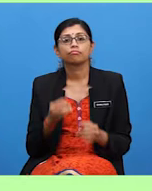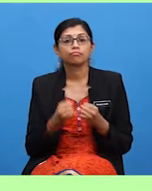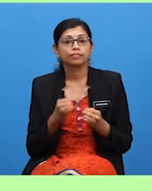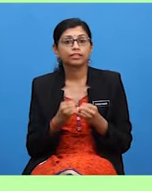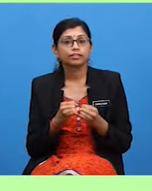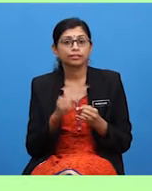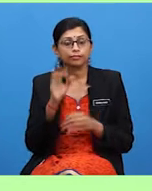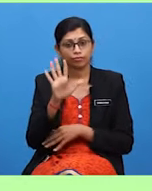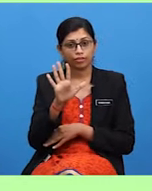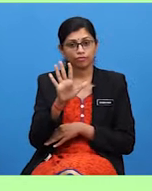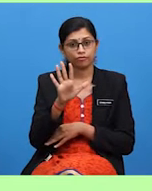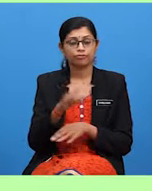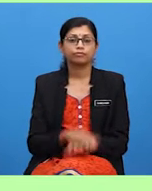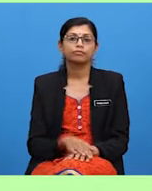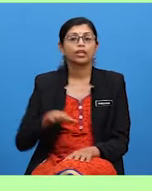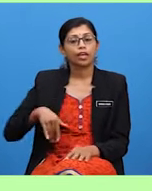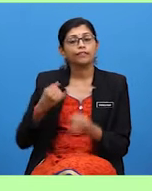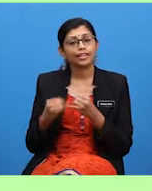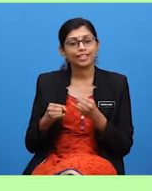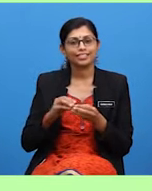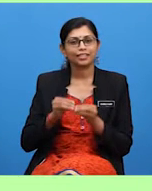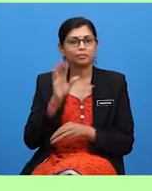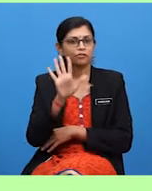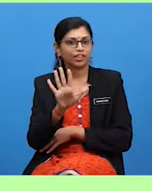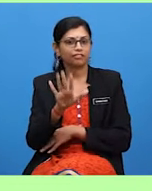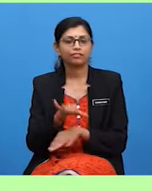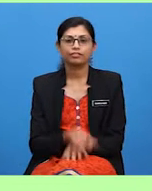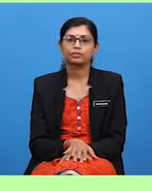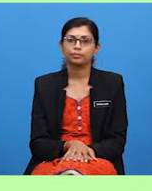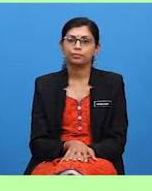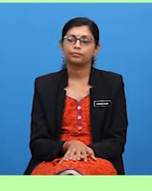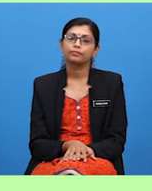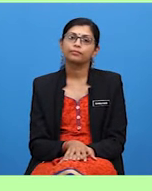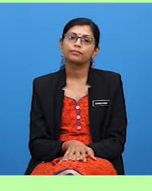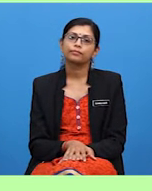Maybe something else is a better idea.